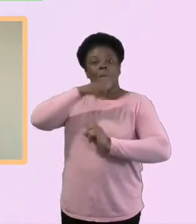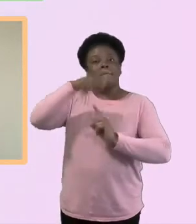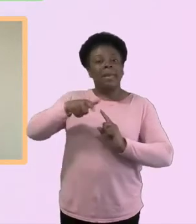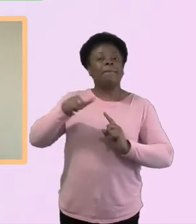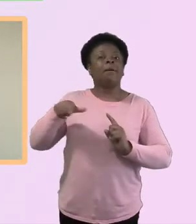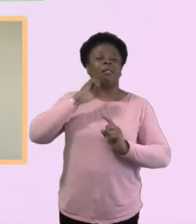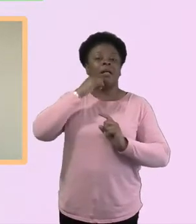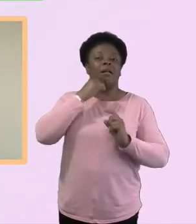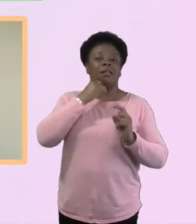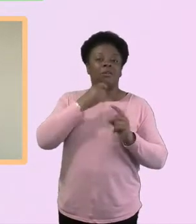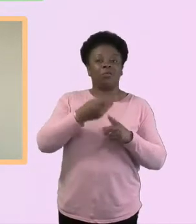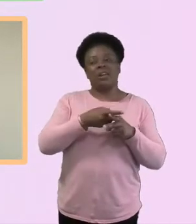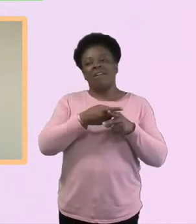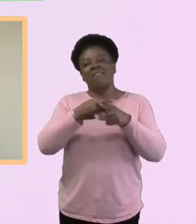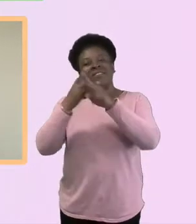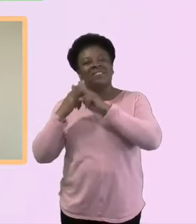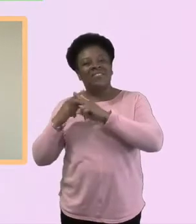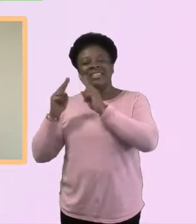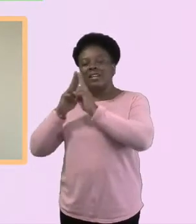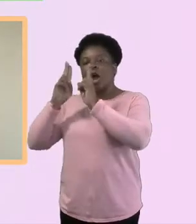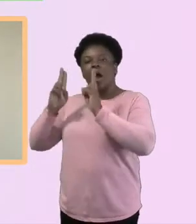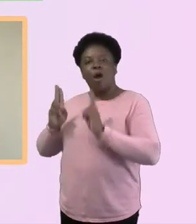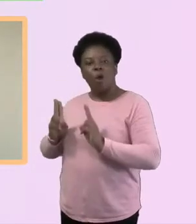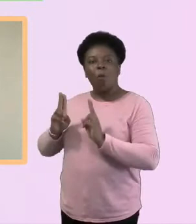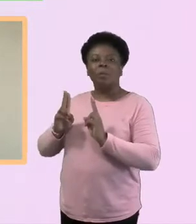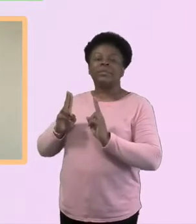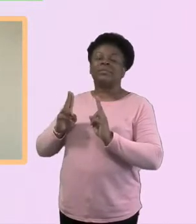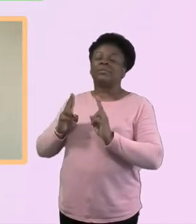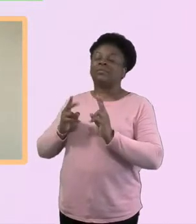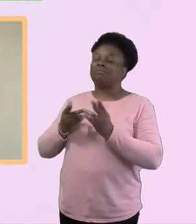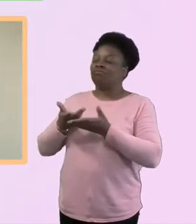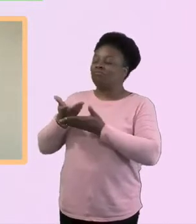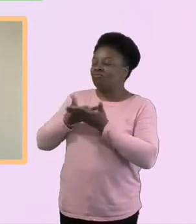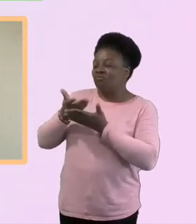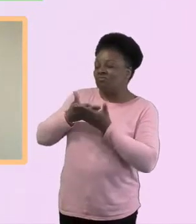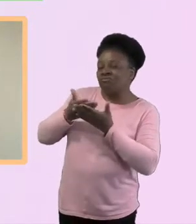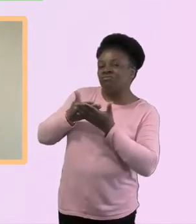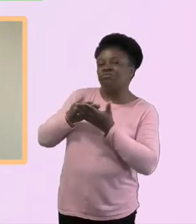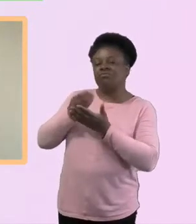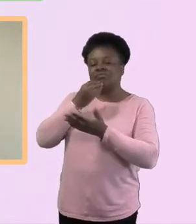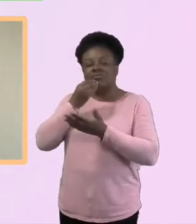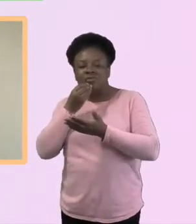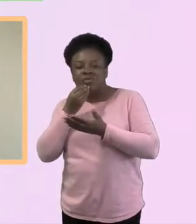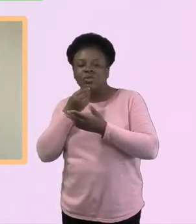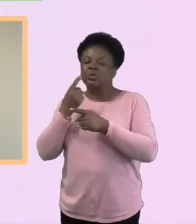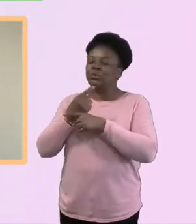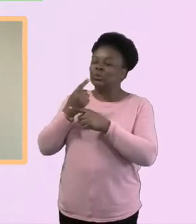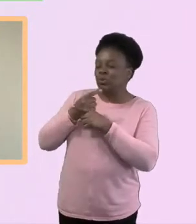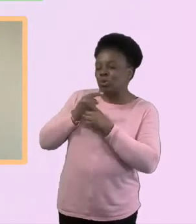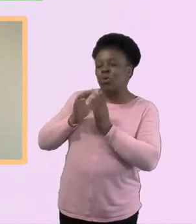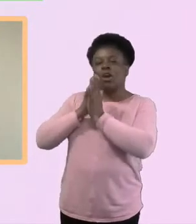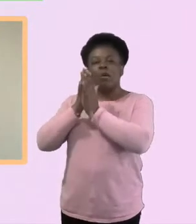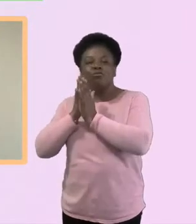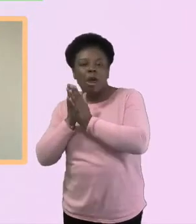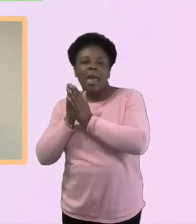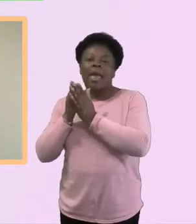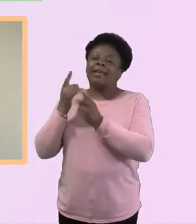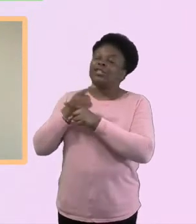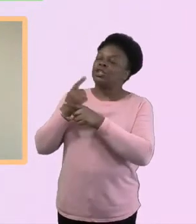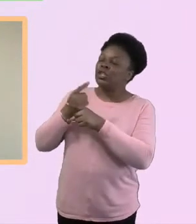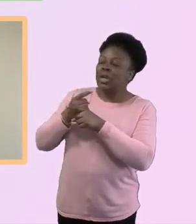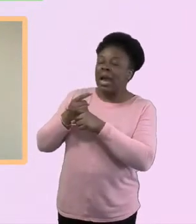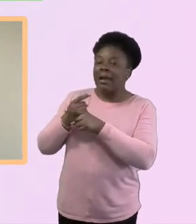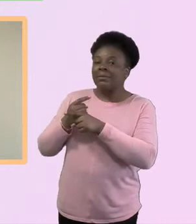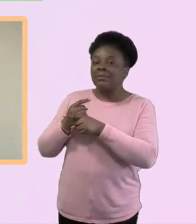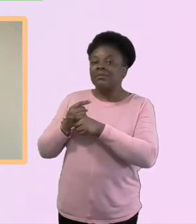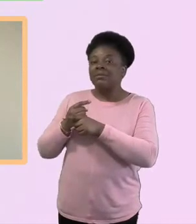bit of a time of worship and maybe a short message or just a chance to chat, to pray with people. And none of this has been